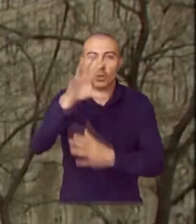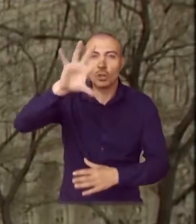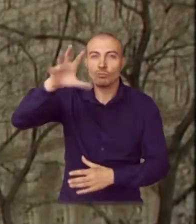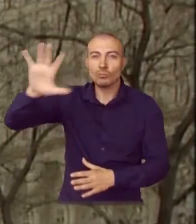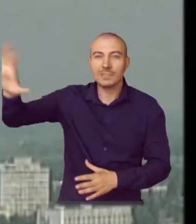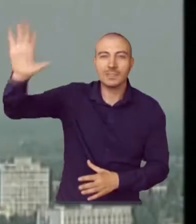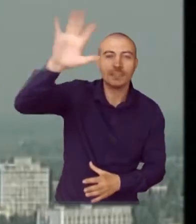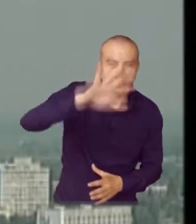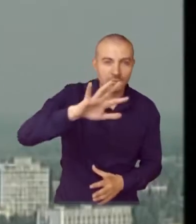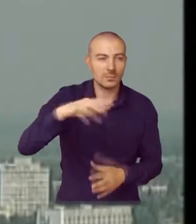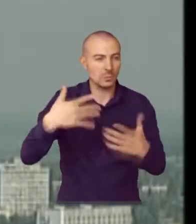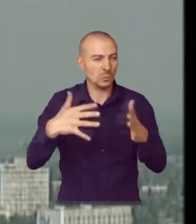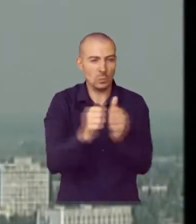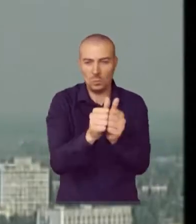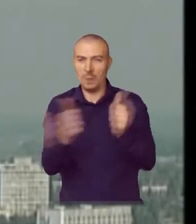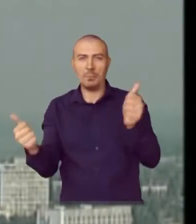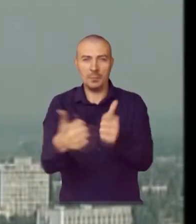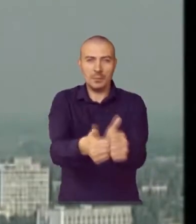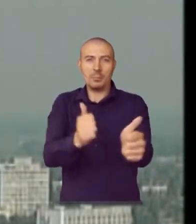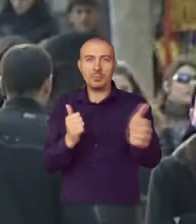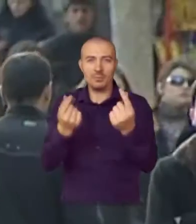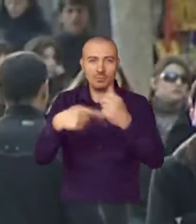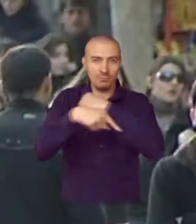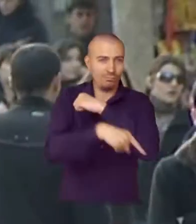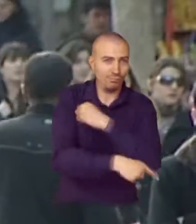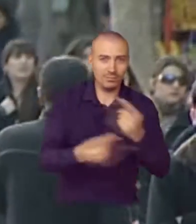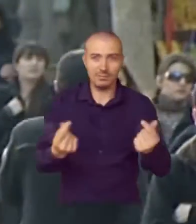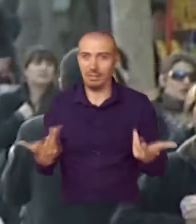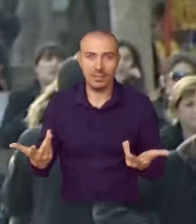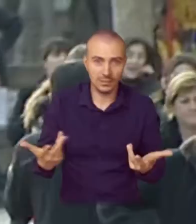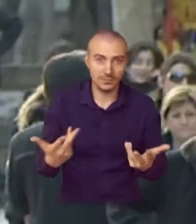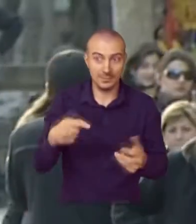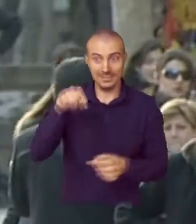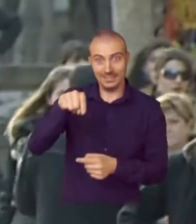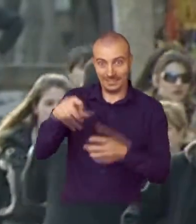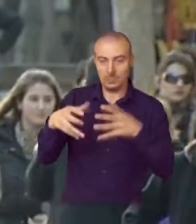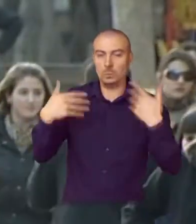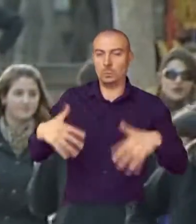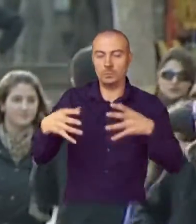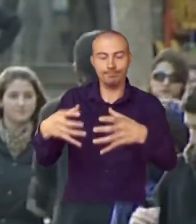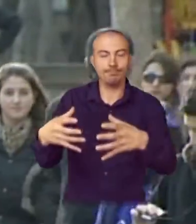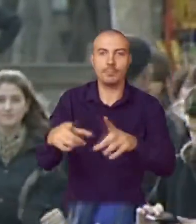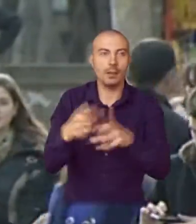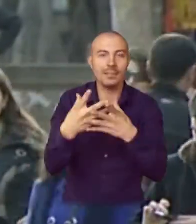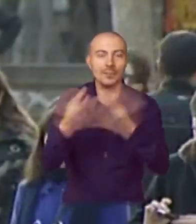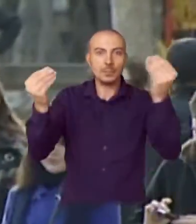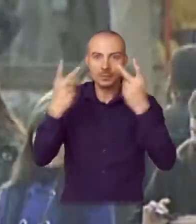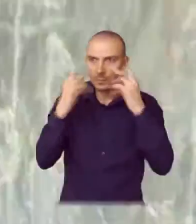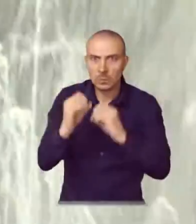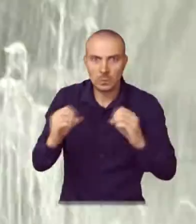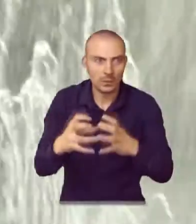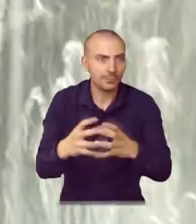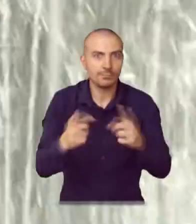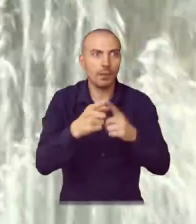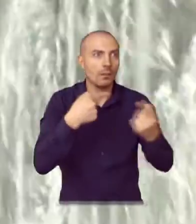live in developing countries, often marginalised and in extreme poverty. However, persons with disabilities have